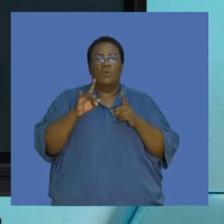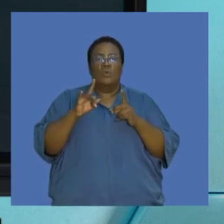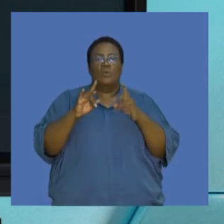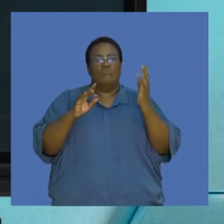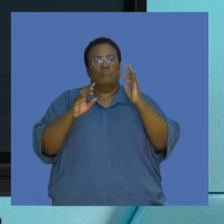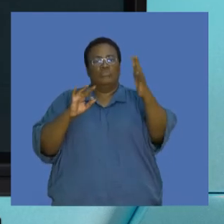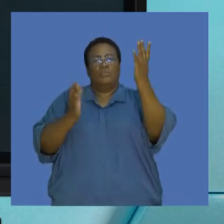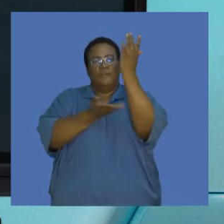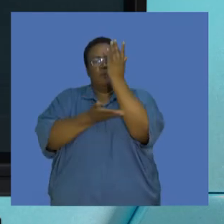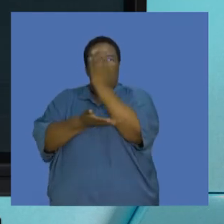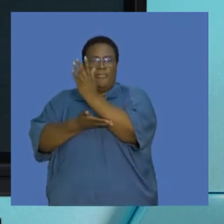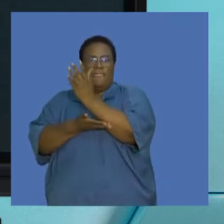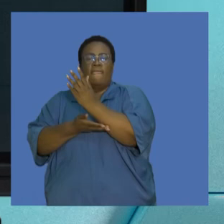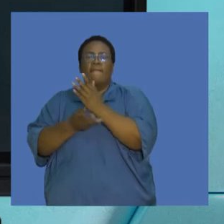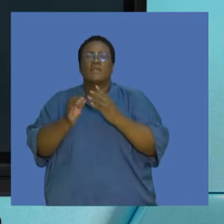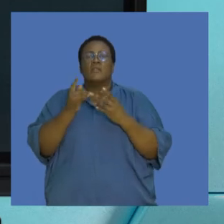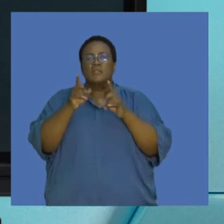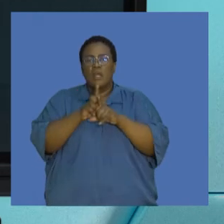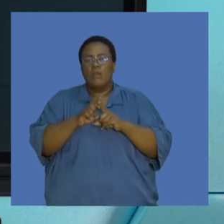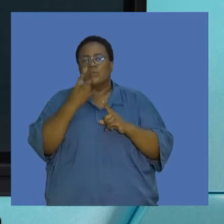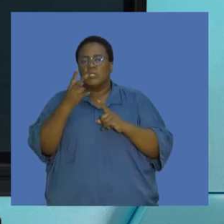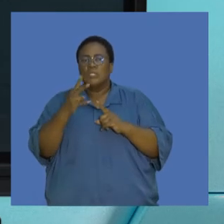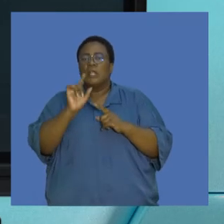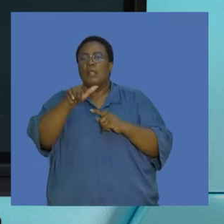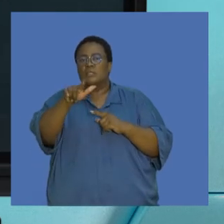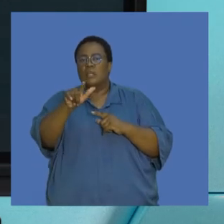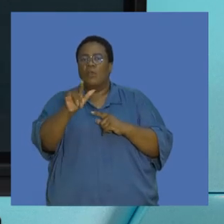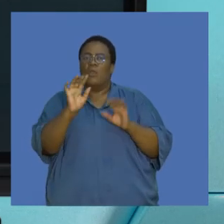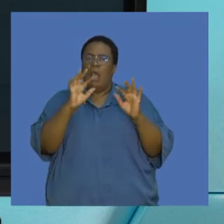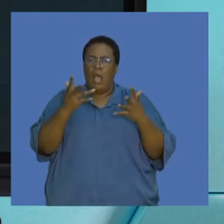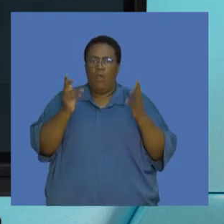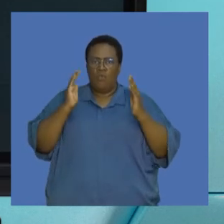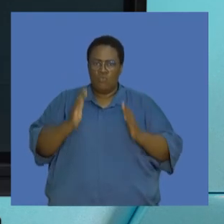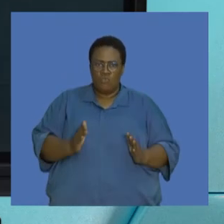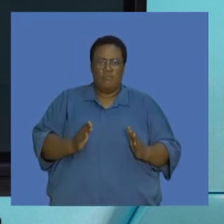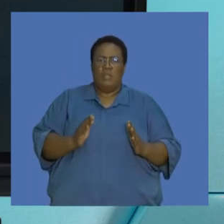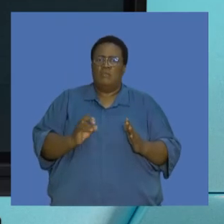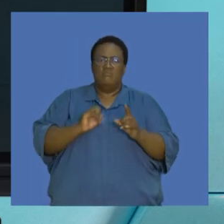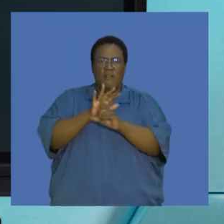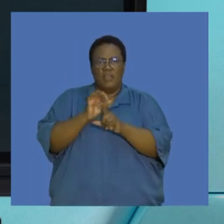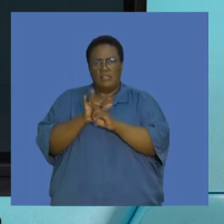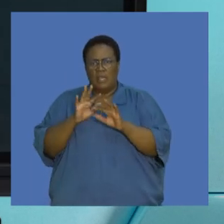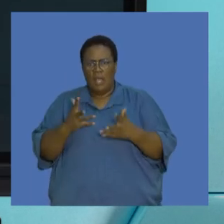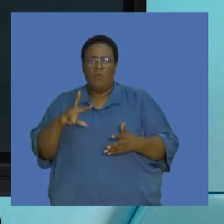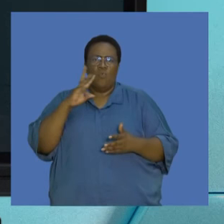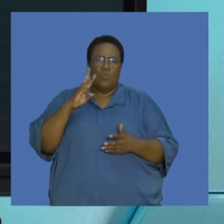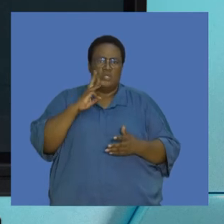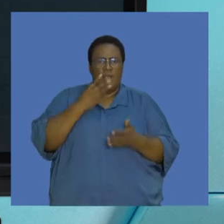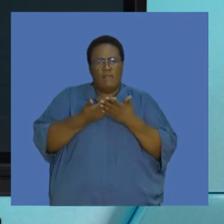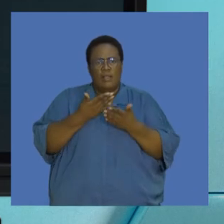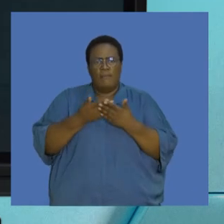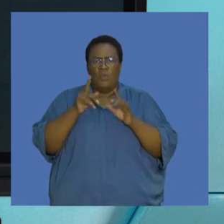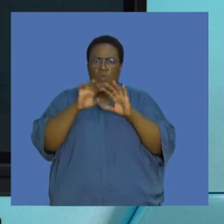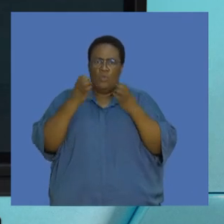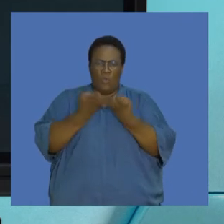deforestation. Let's look at these in the next lesson and look at how these impact on human welfare and the